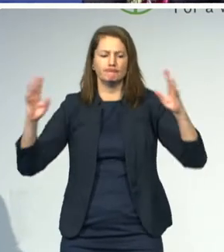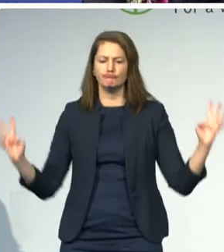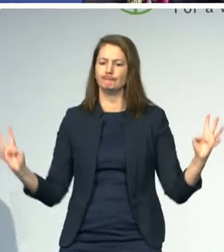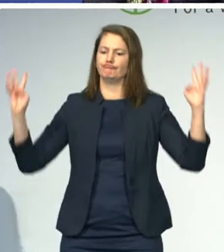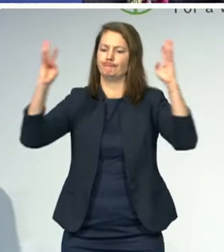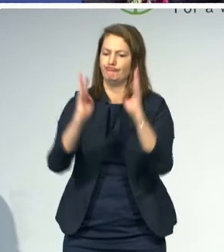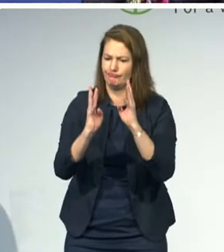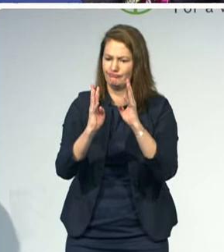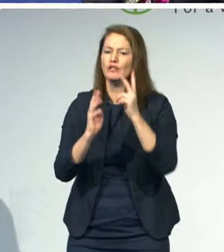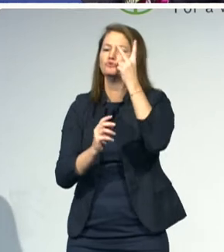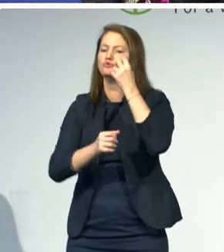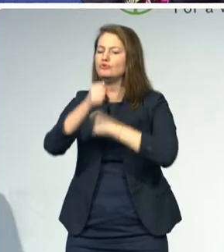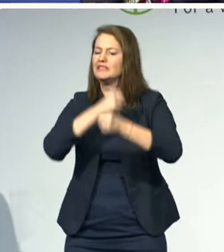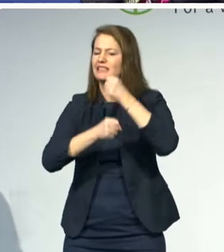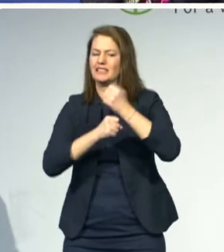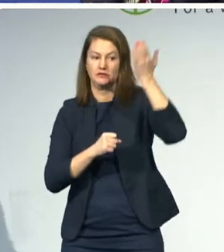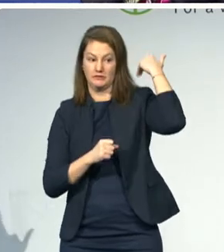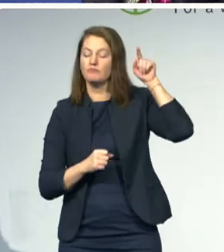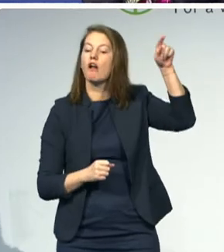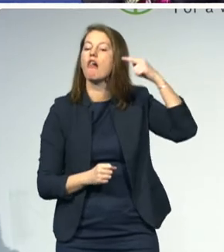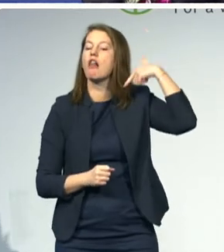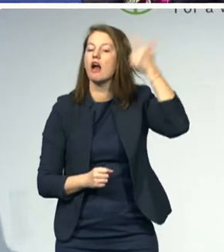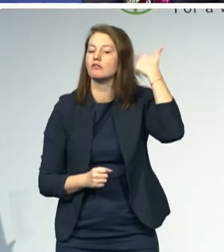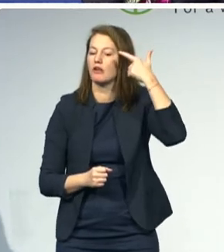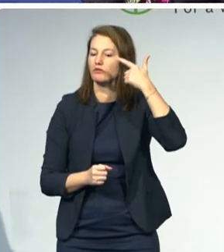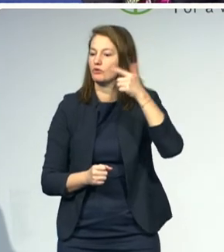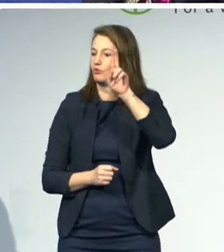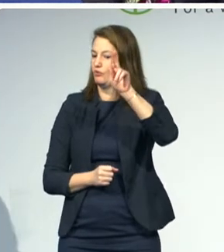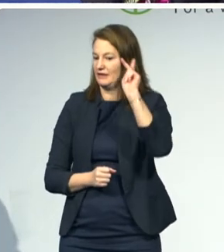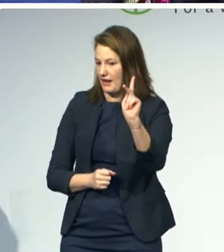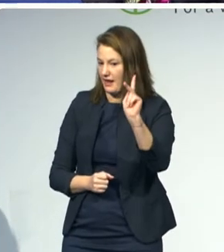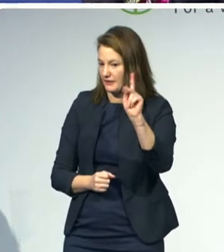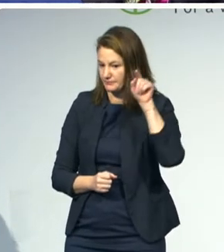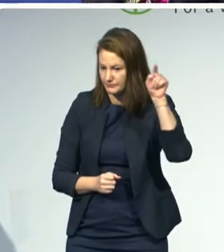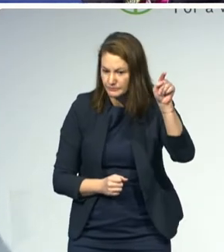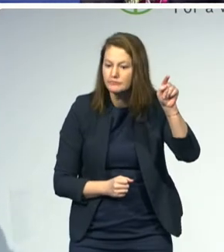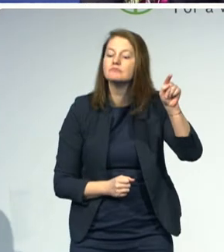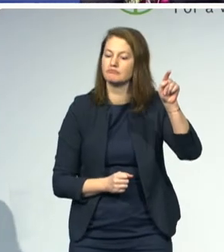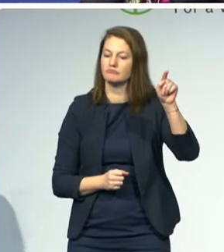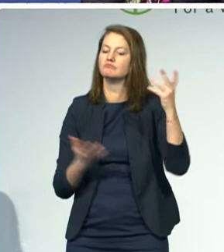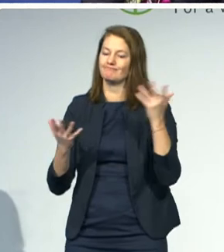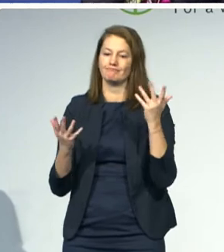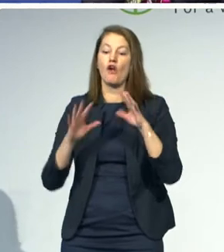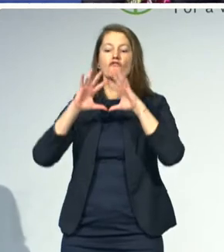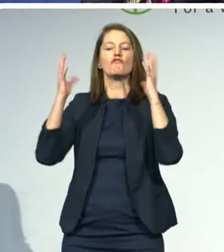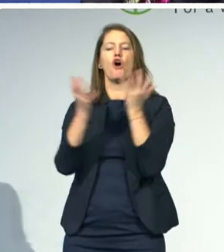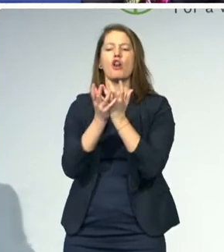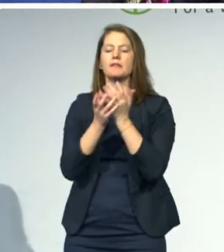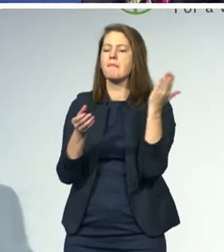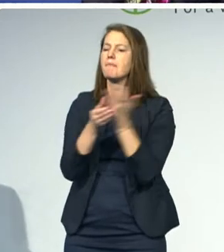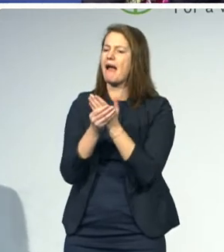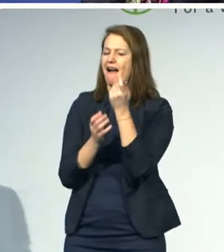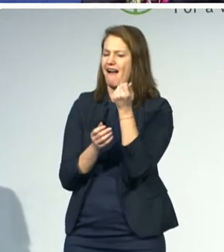two years ago in London, the World Bank and many other organizations made commitments to increase their efforts